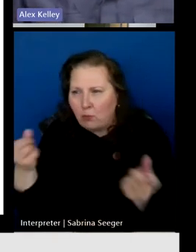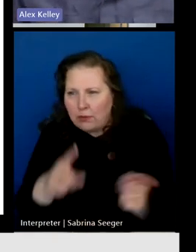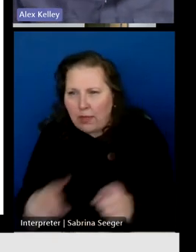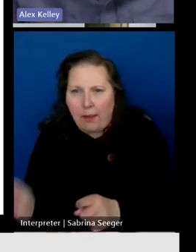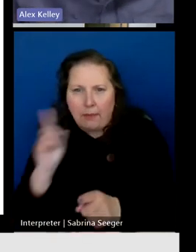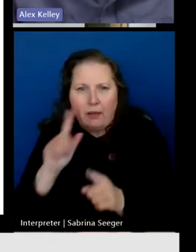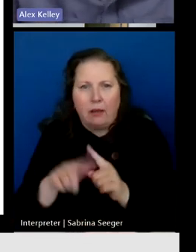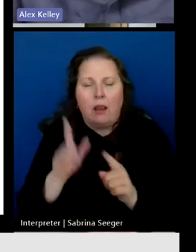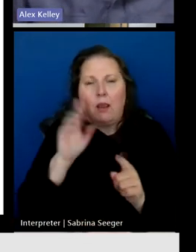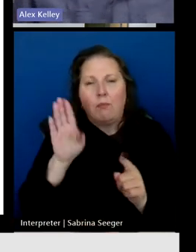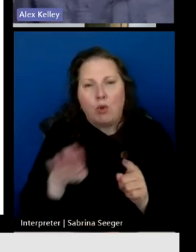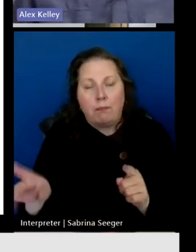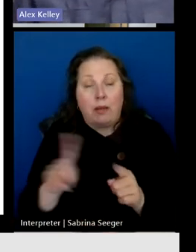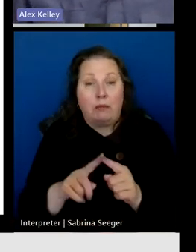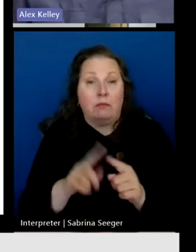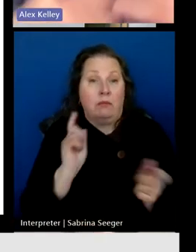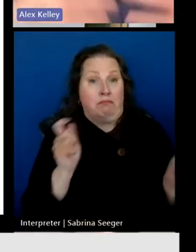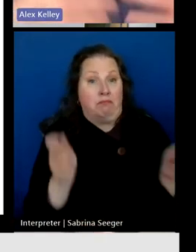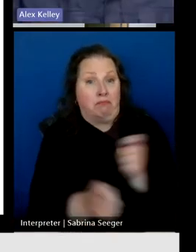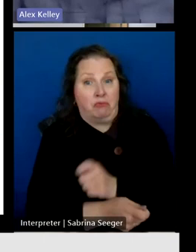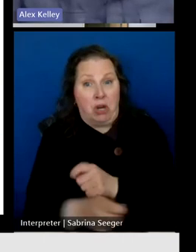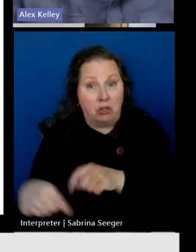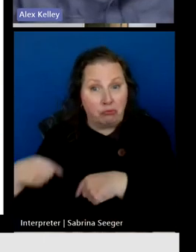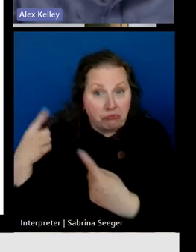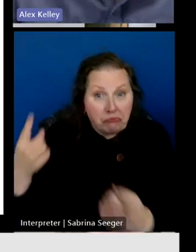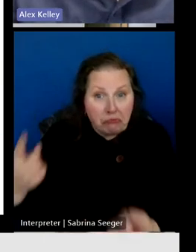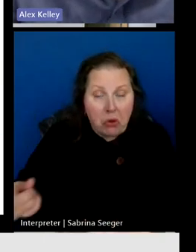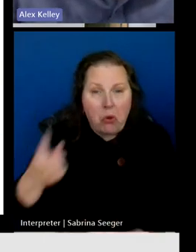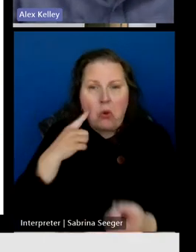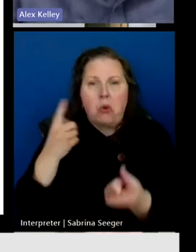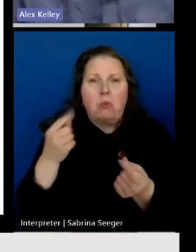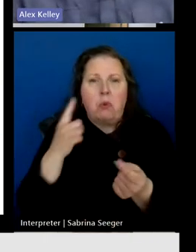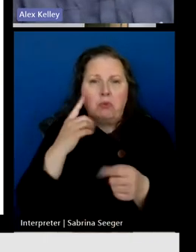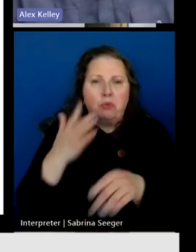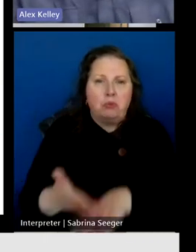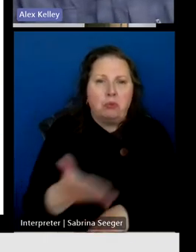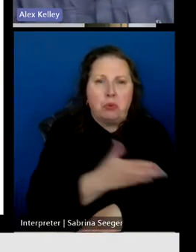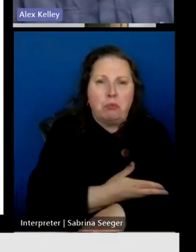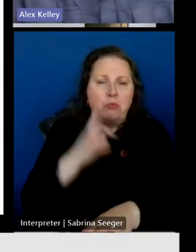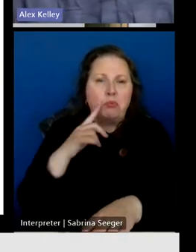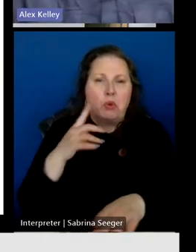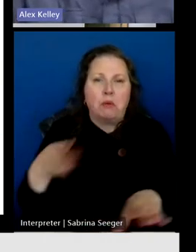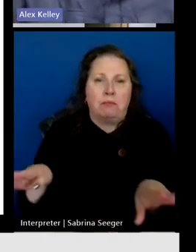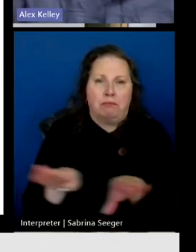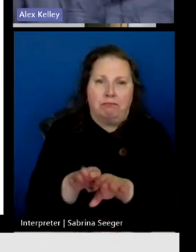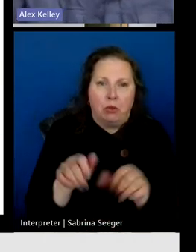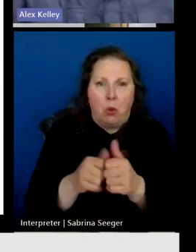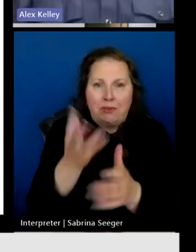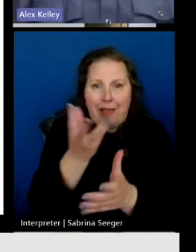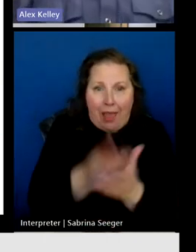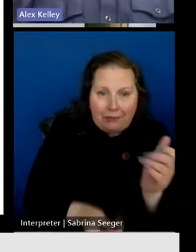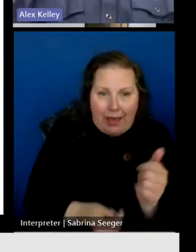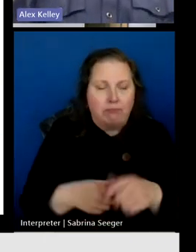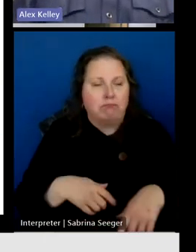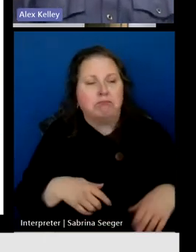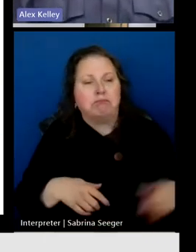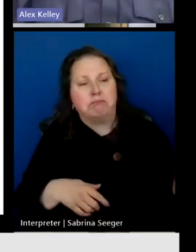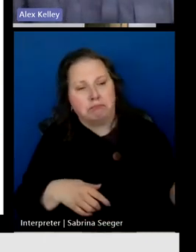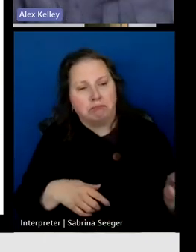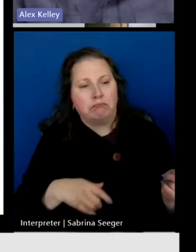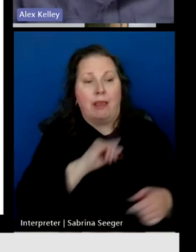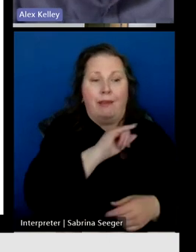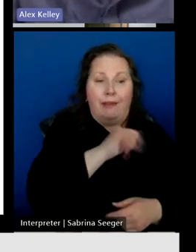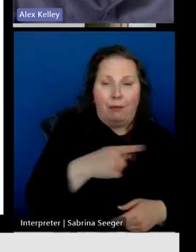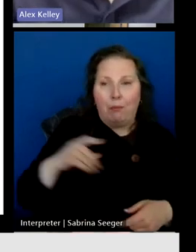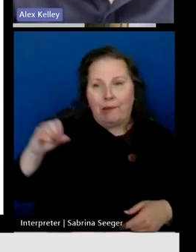changed over time? What will it take to close them moving forward? And we also did use an input-output methodology